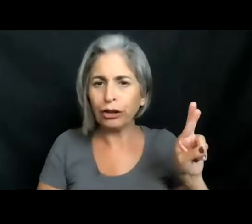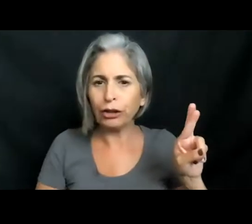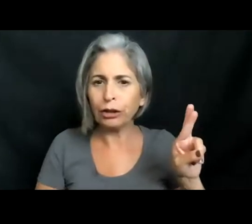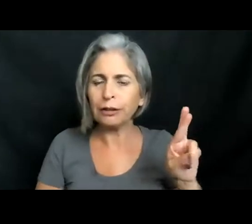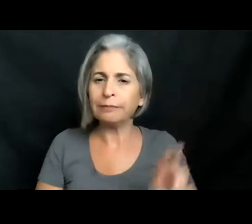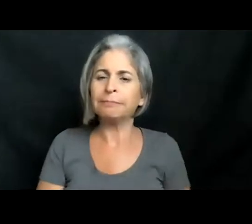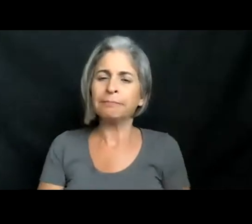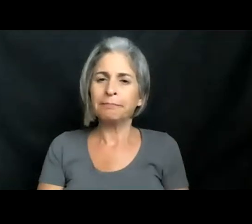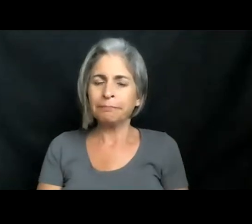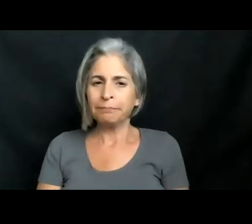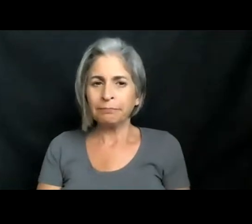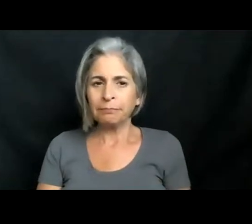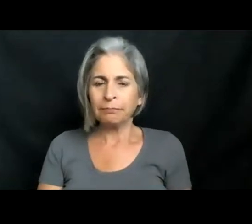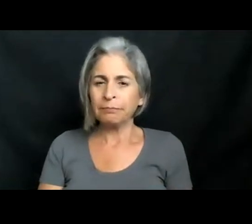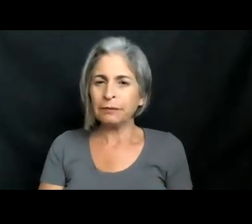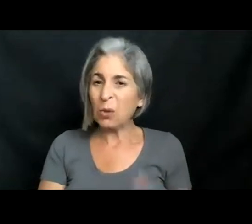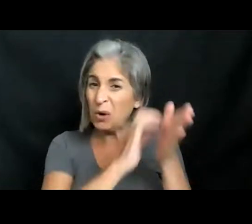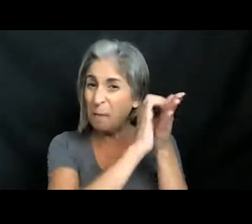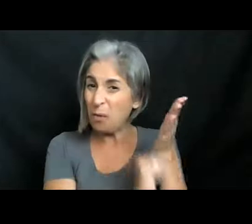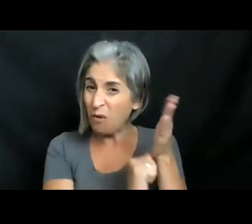Get some of that fat out of the way.